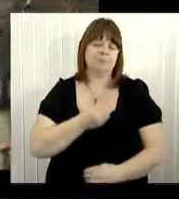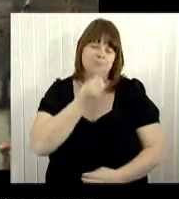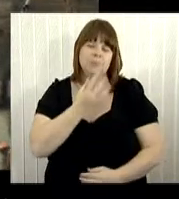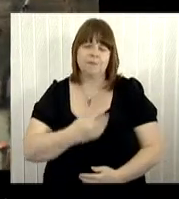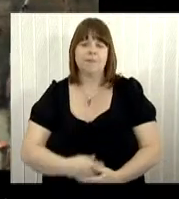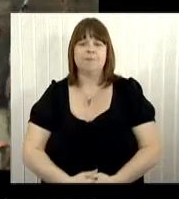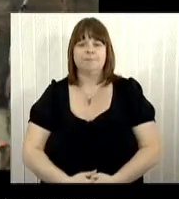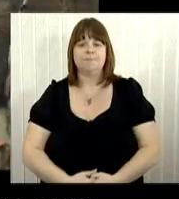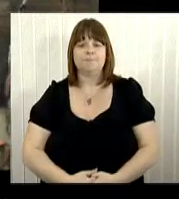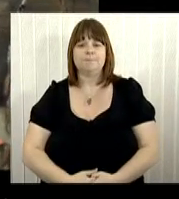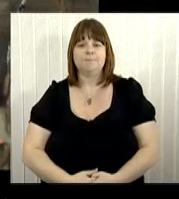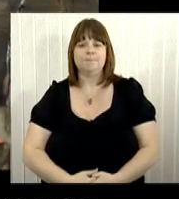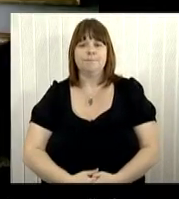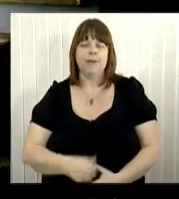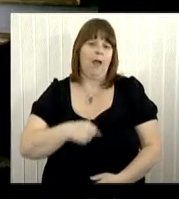water.